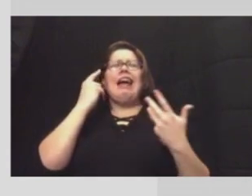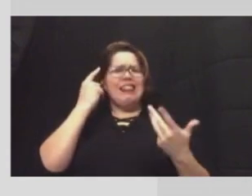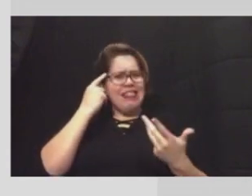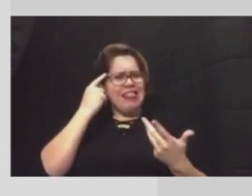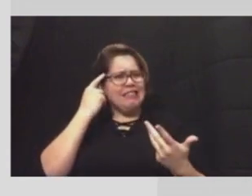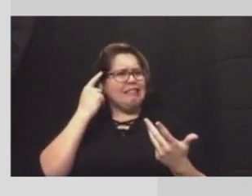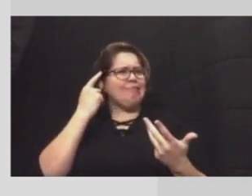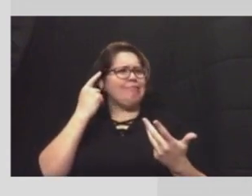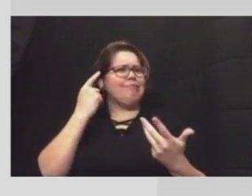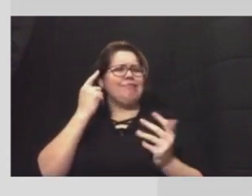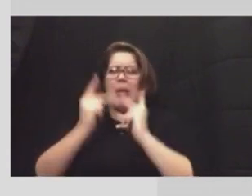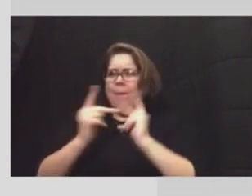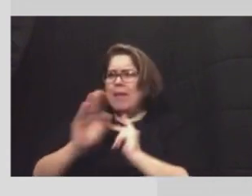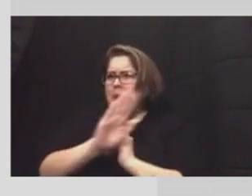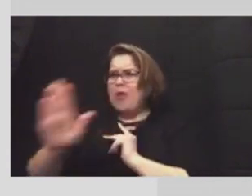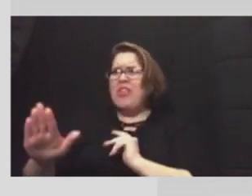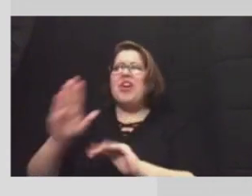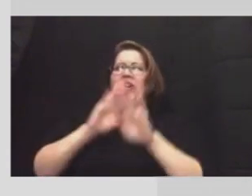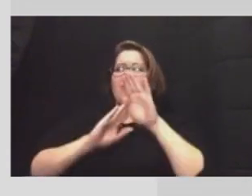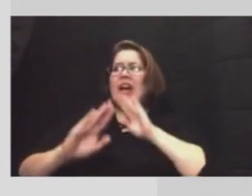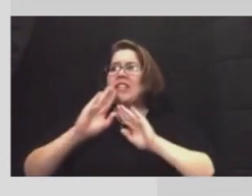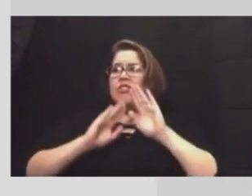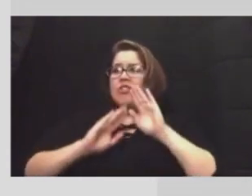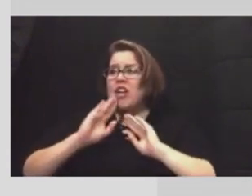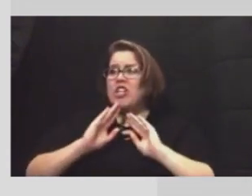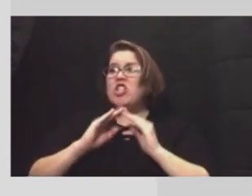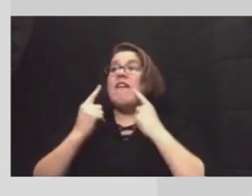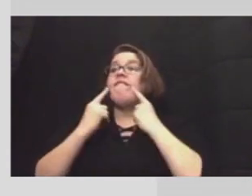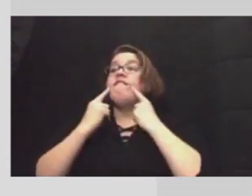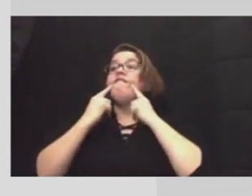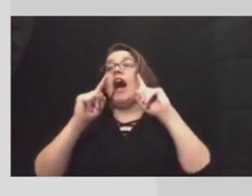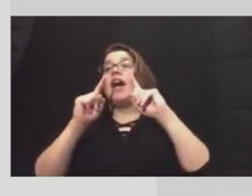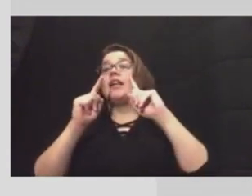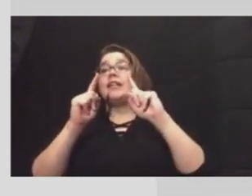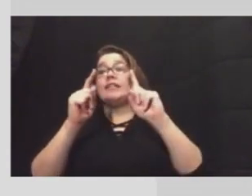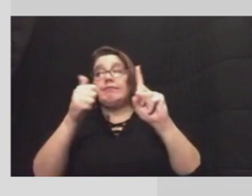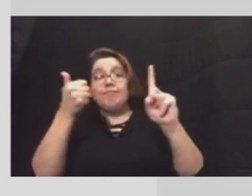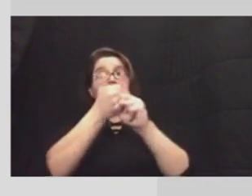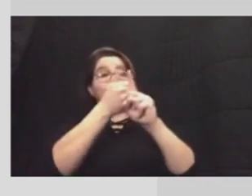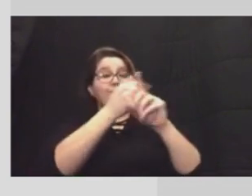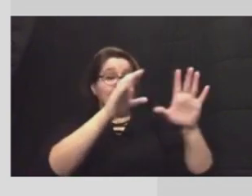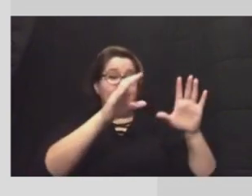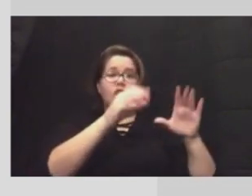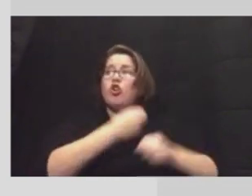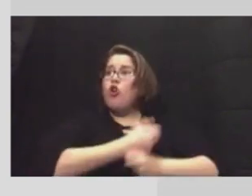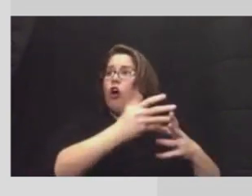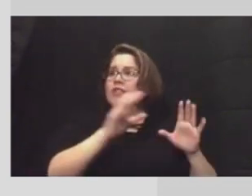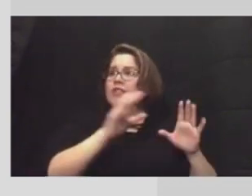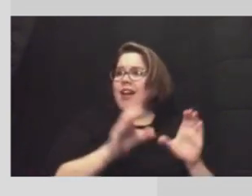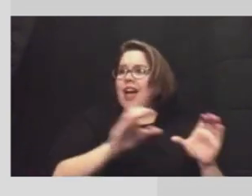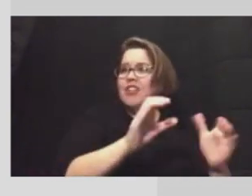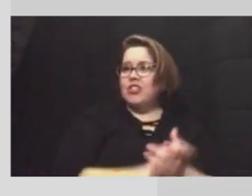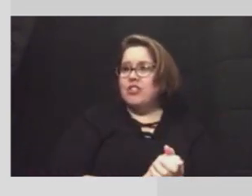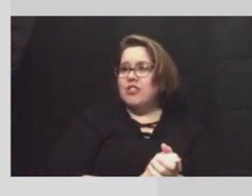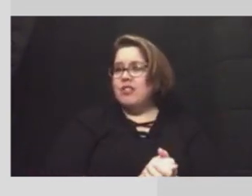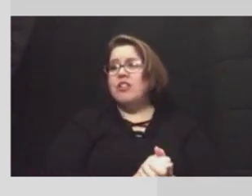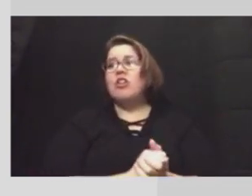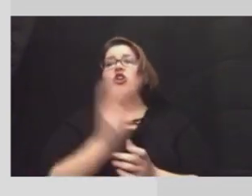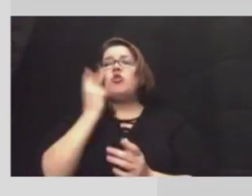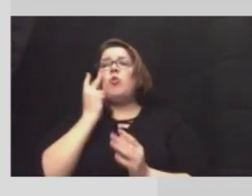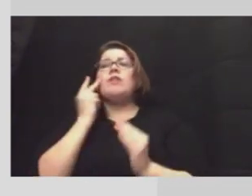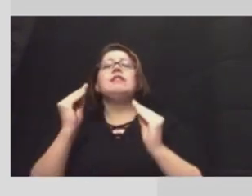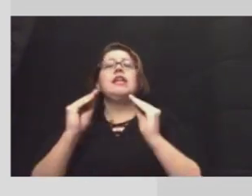frustration that people are feeling is finally getting to uh some action and so we've seen uh quite a bit more